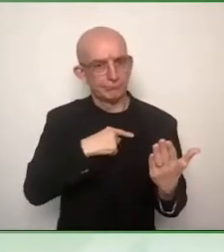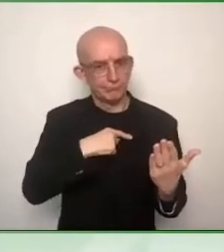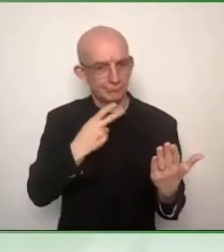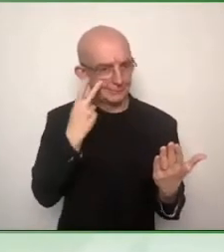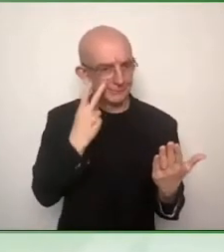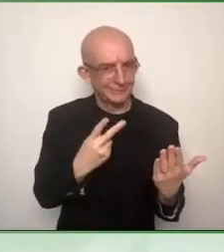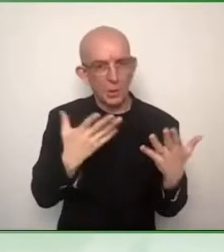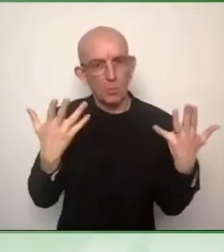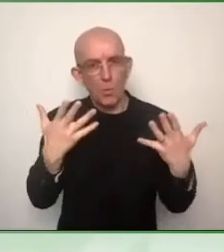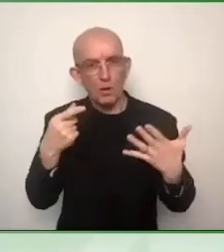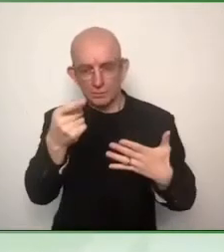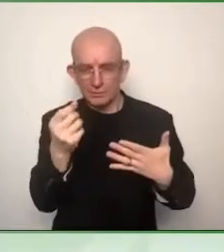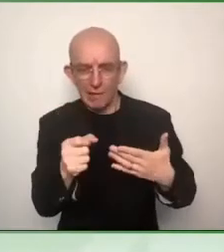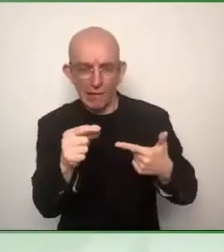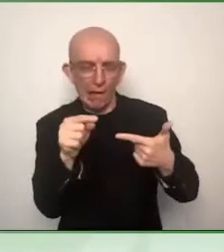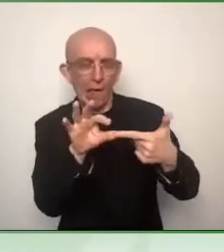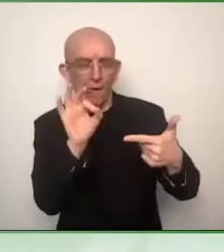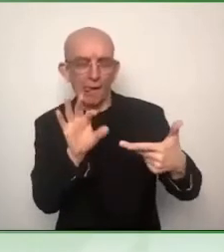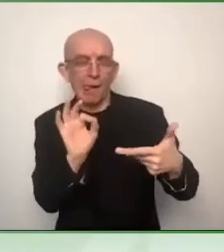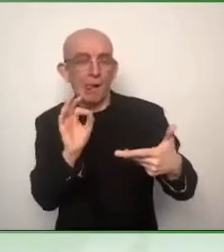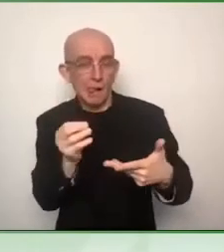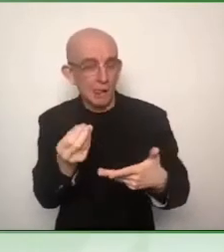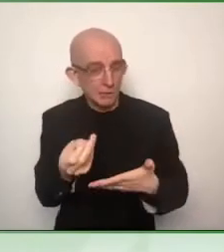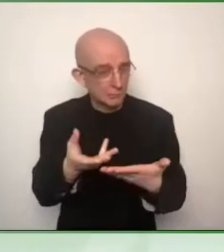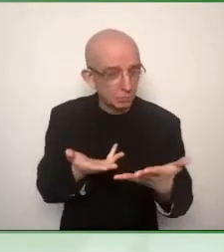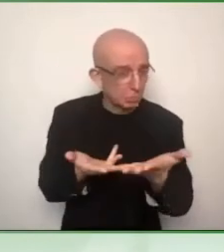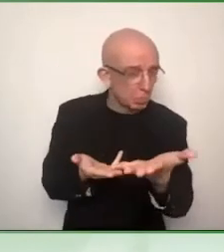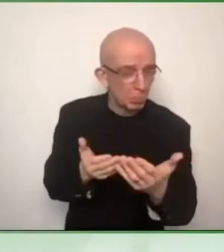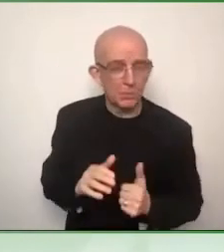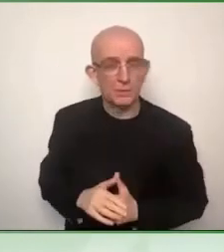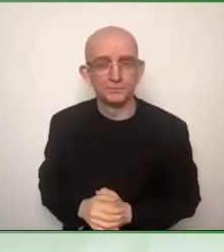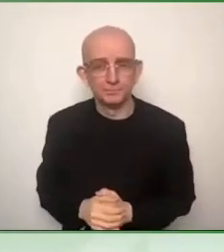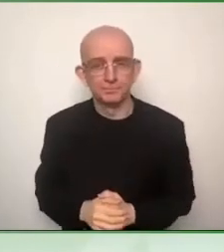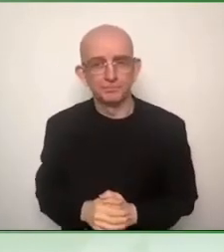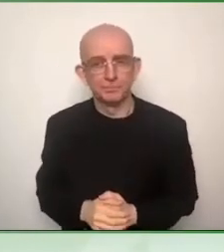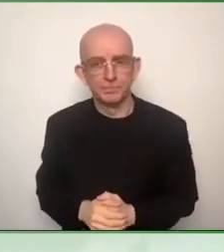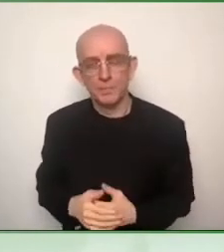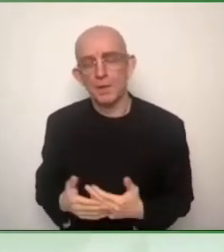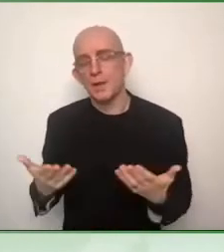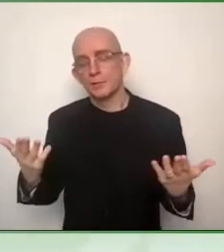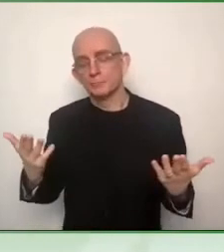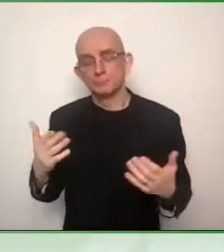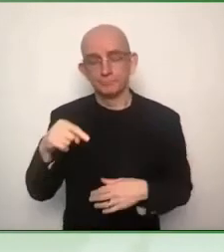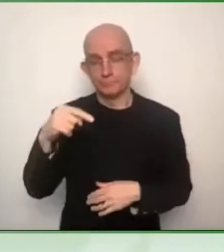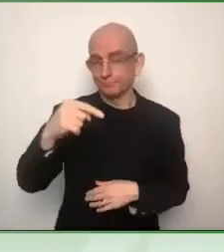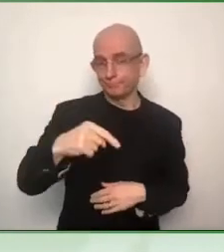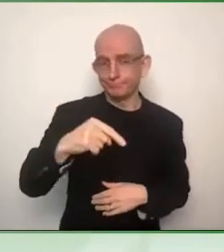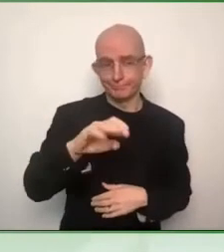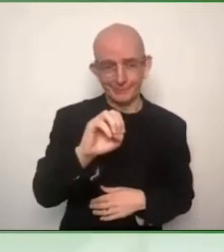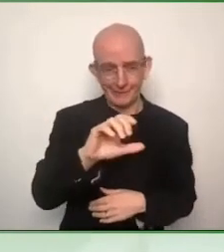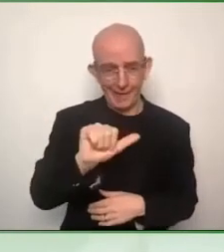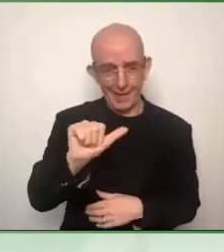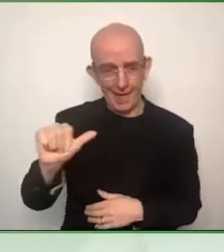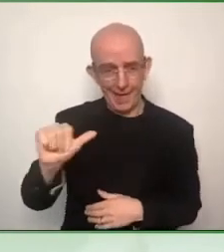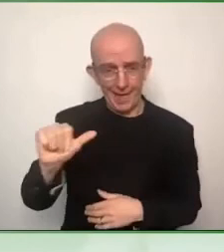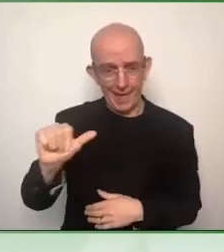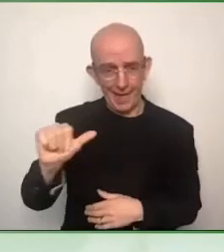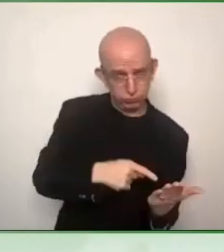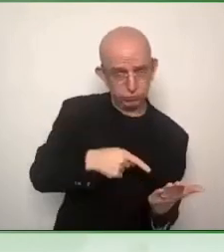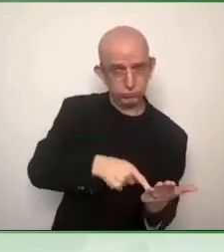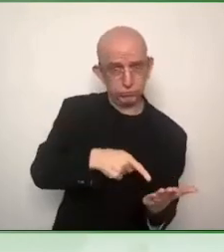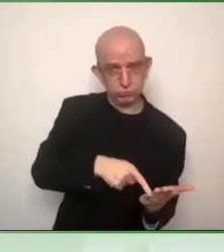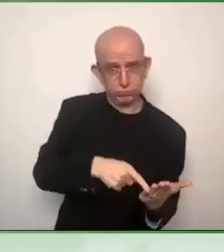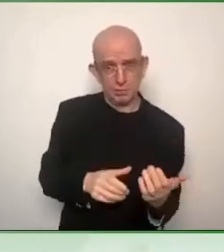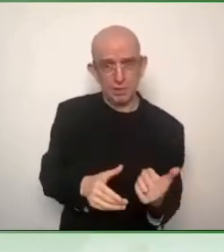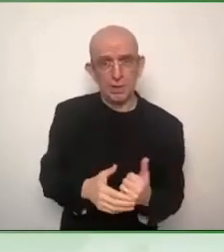the European legal system allows the use of standards